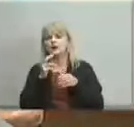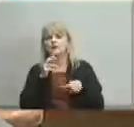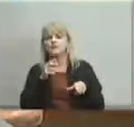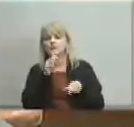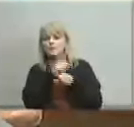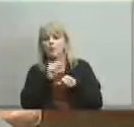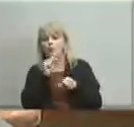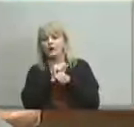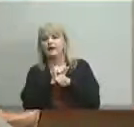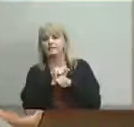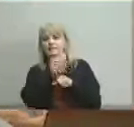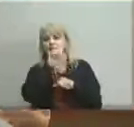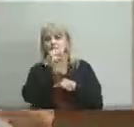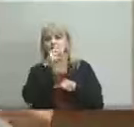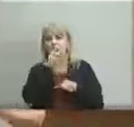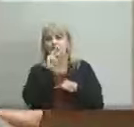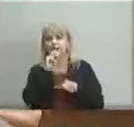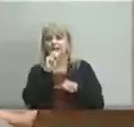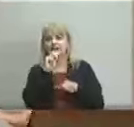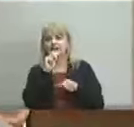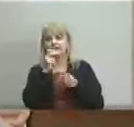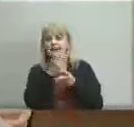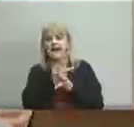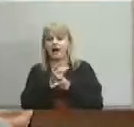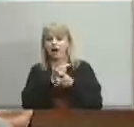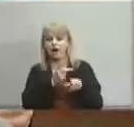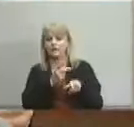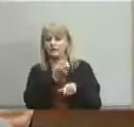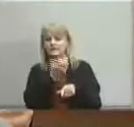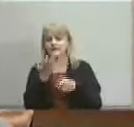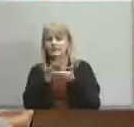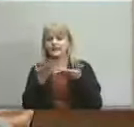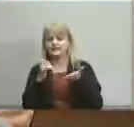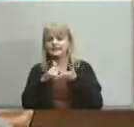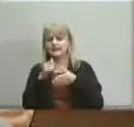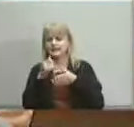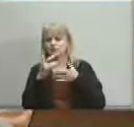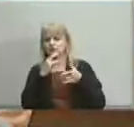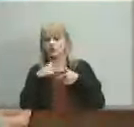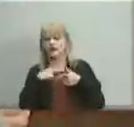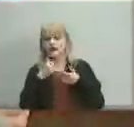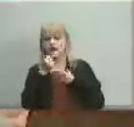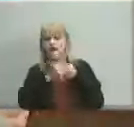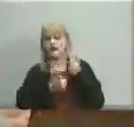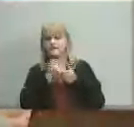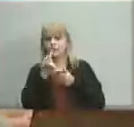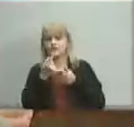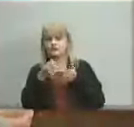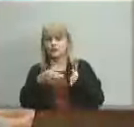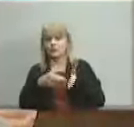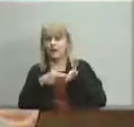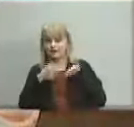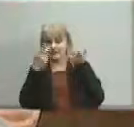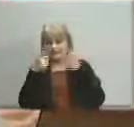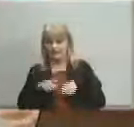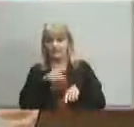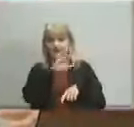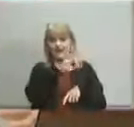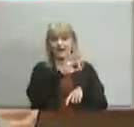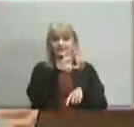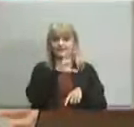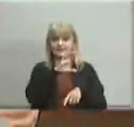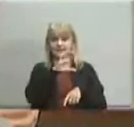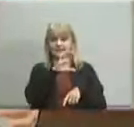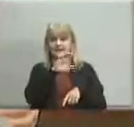there are several statements that cause me concern first every employee is required to sign that they are in agreement with scht